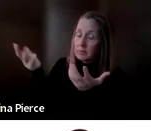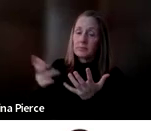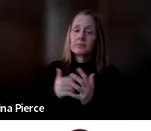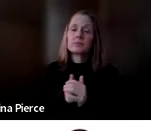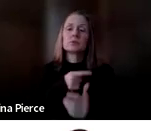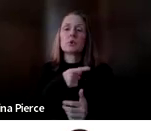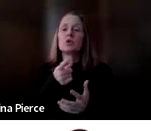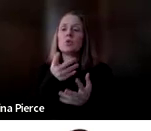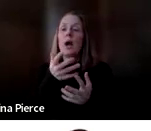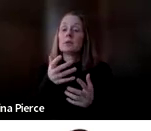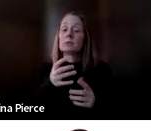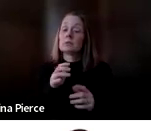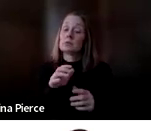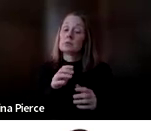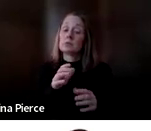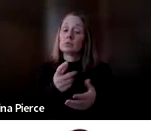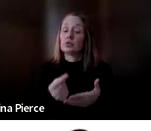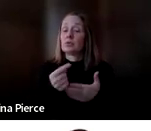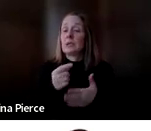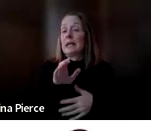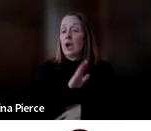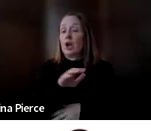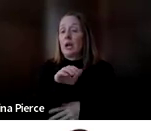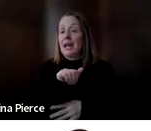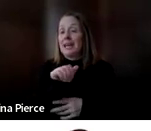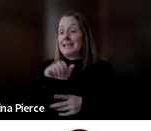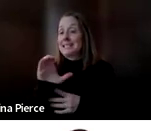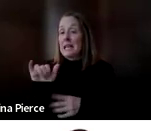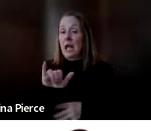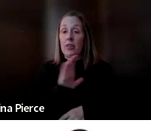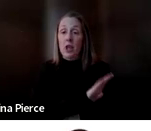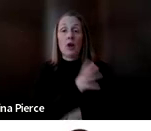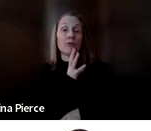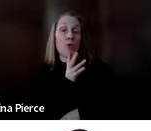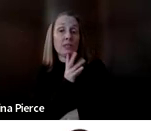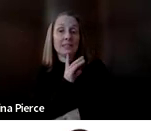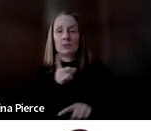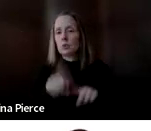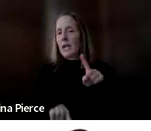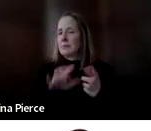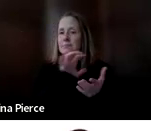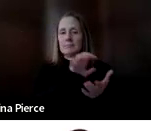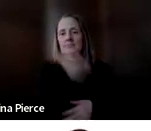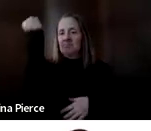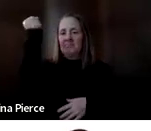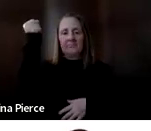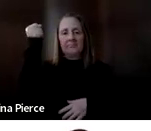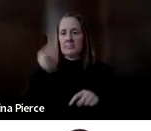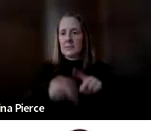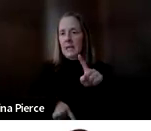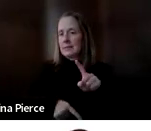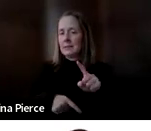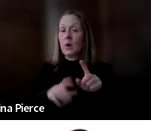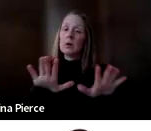AAC like their voice we don't take it away for any reason you know sometimes reasons happen like you know